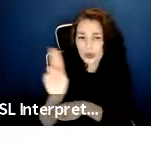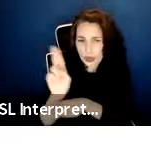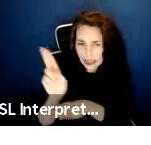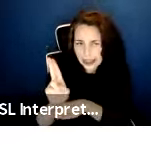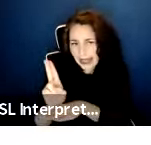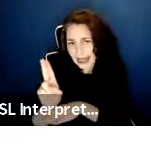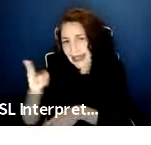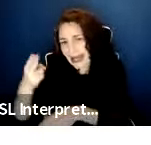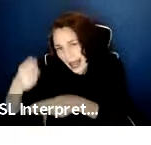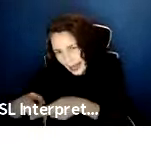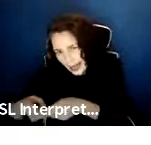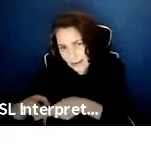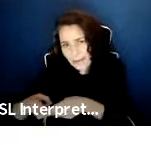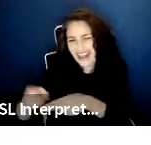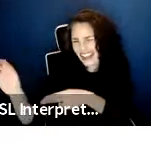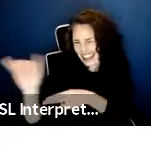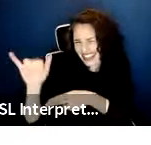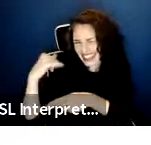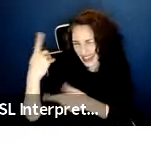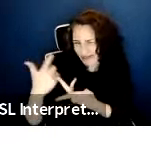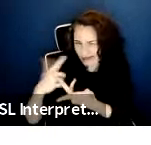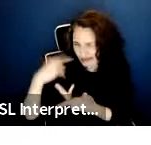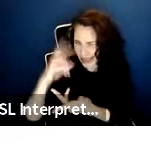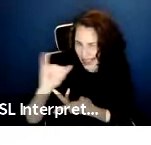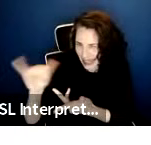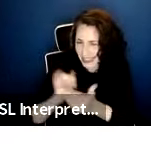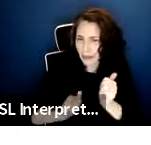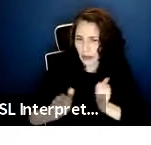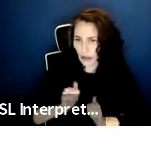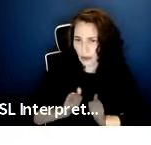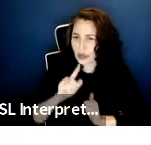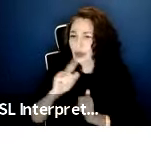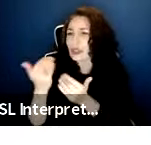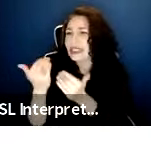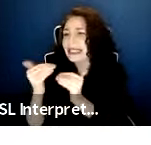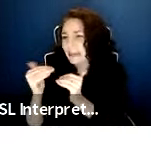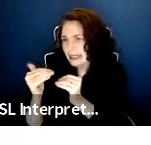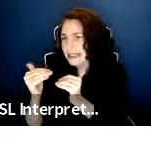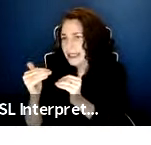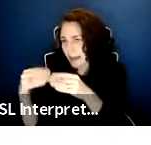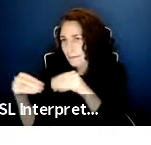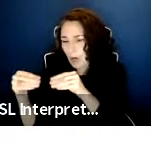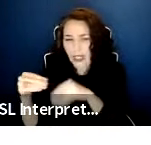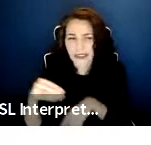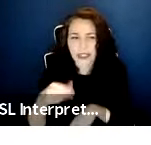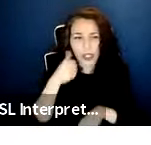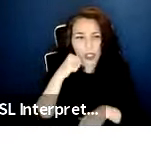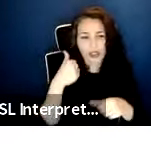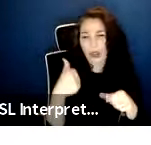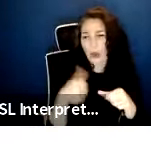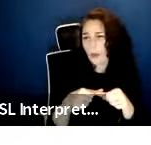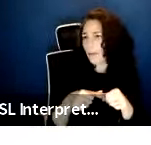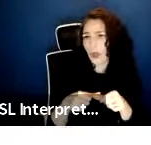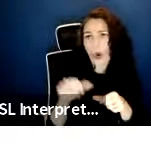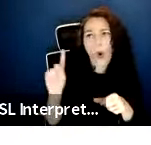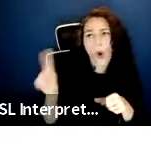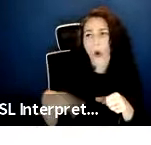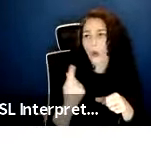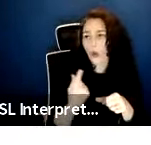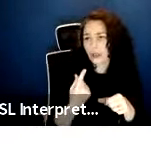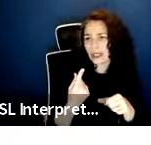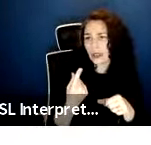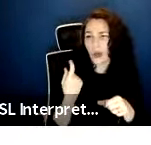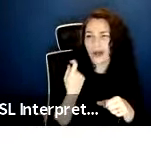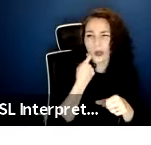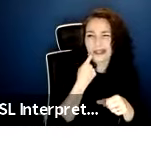markets. The idea here is really that micro projects should only be going those places that I mentioned on the previous slide. If you're